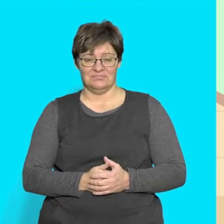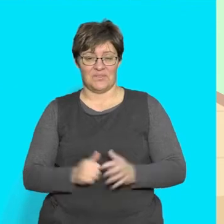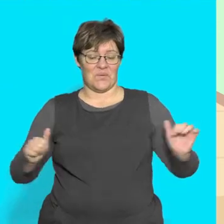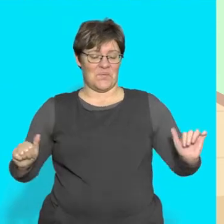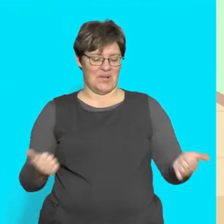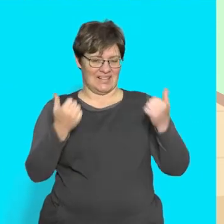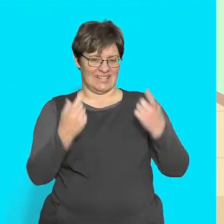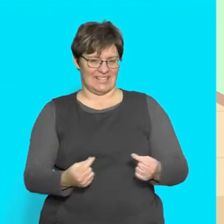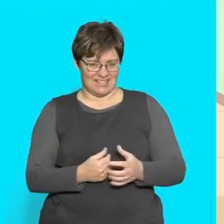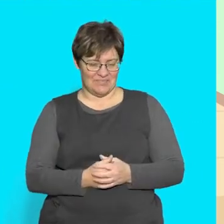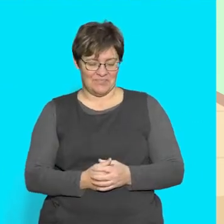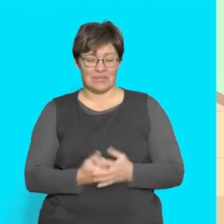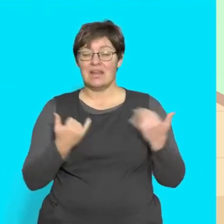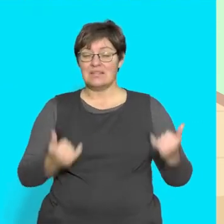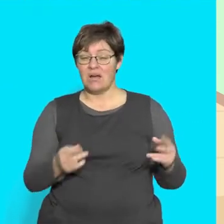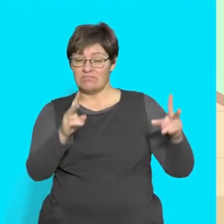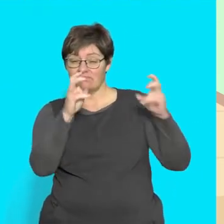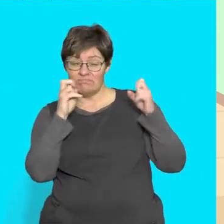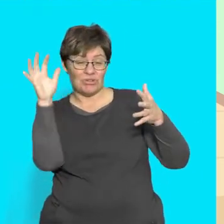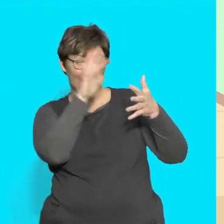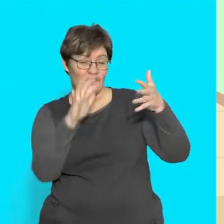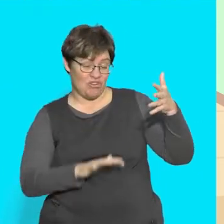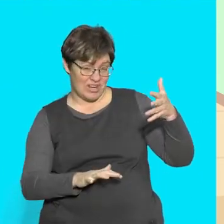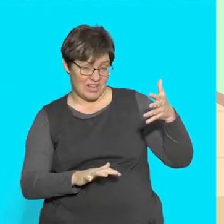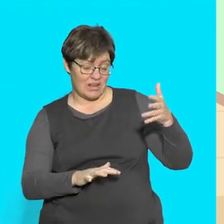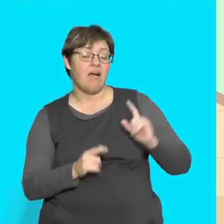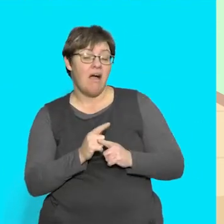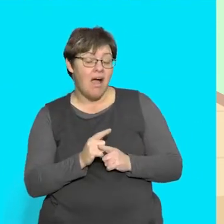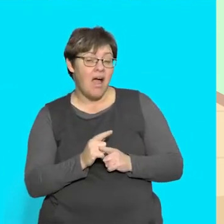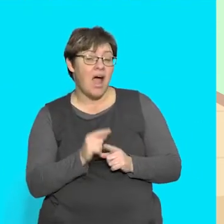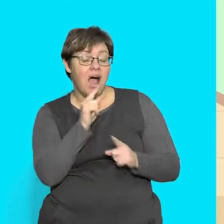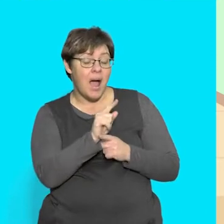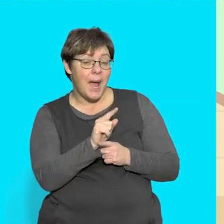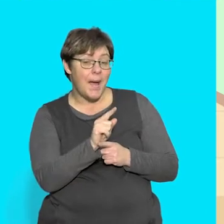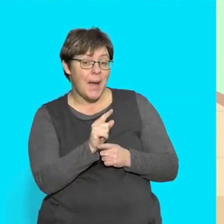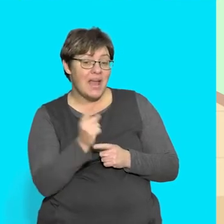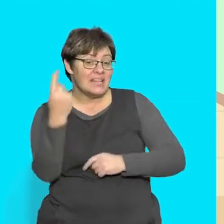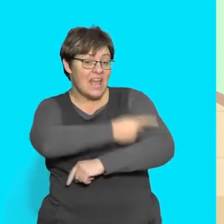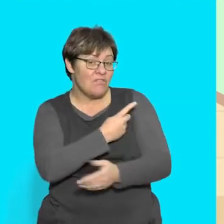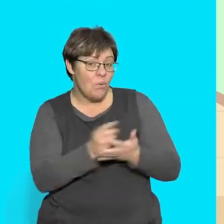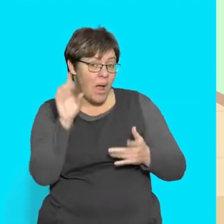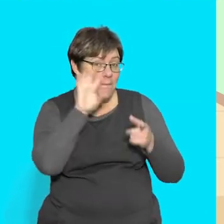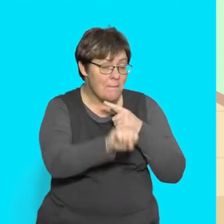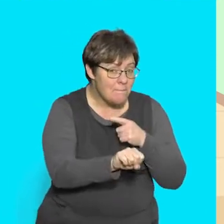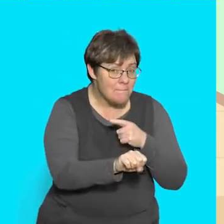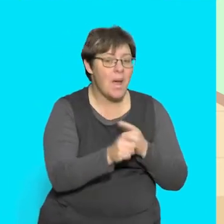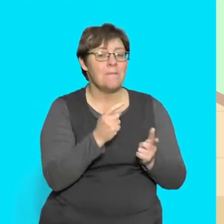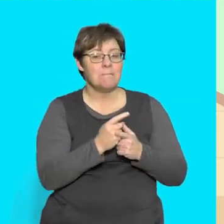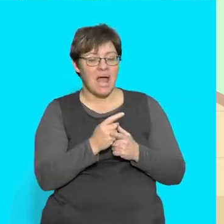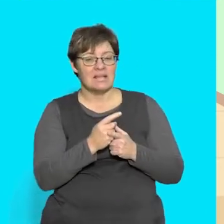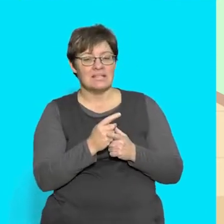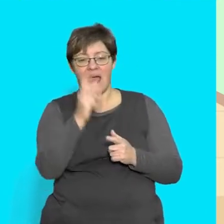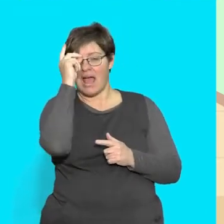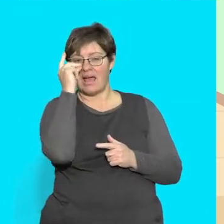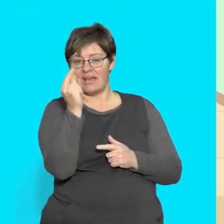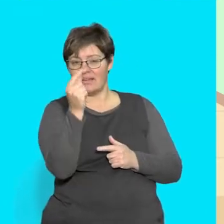Good! Now listen to this short story And each time you hear a day of the week You must click